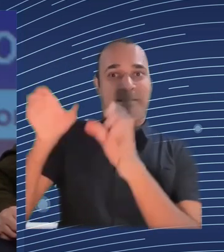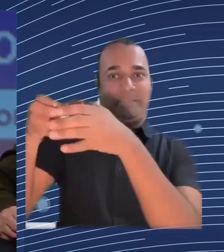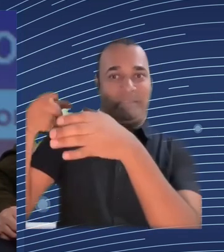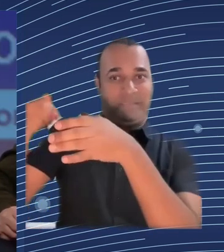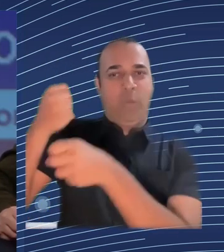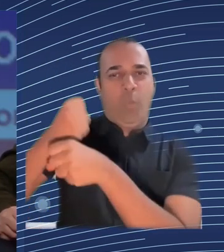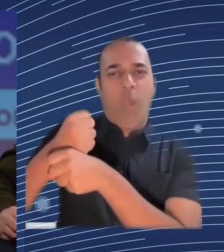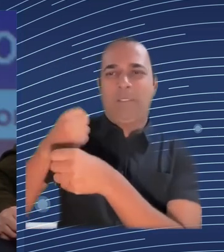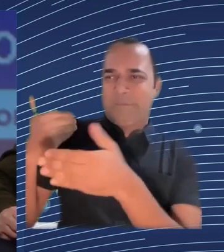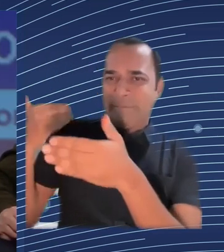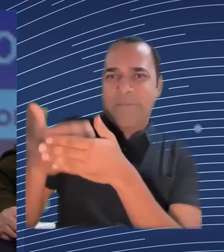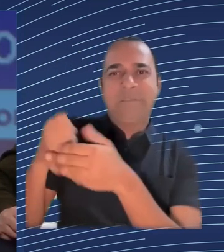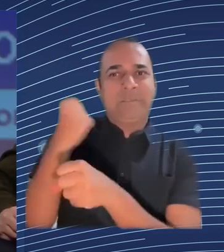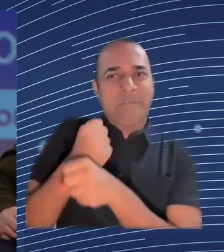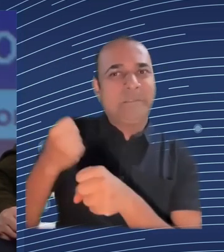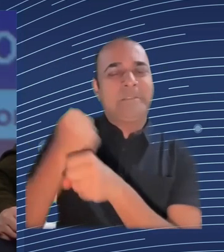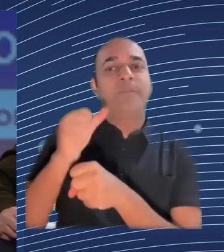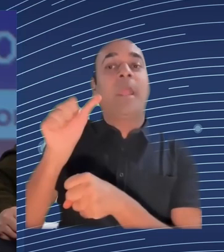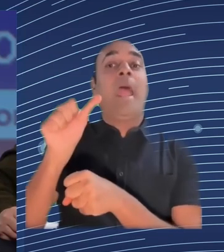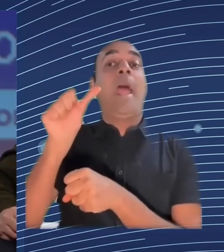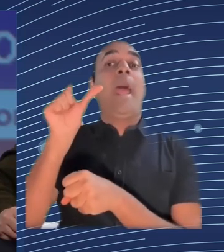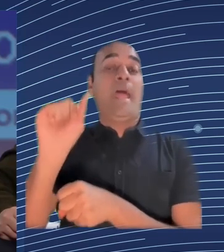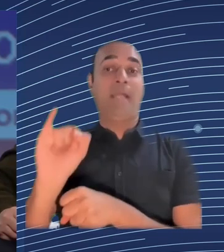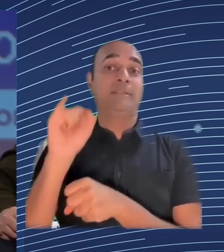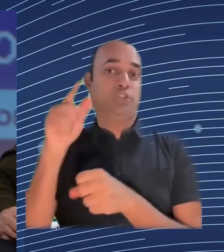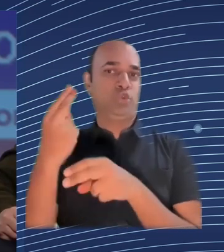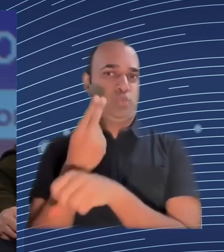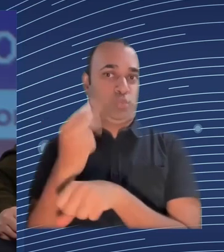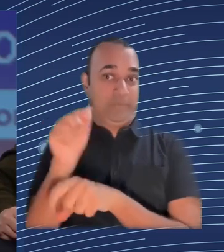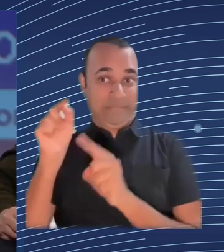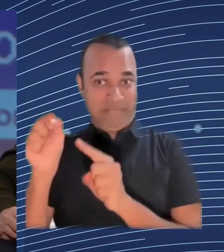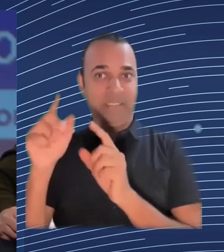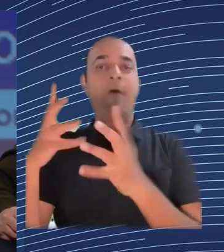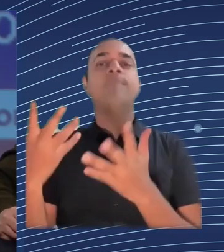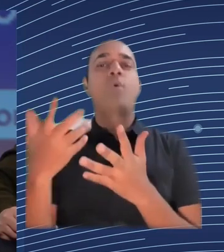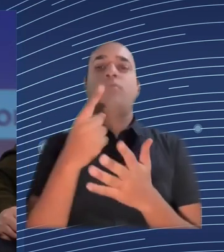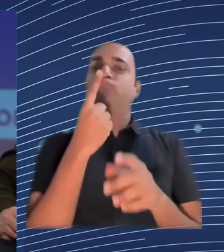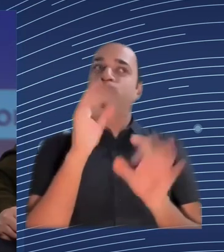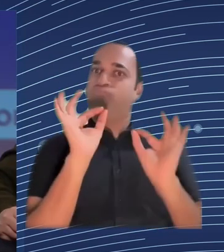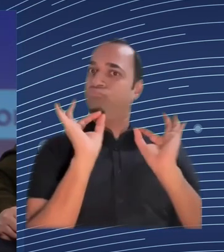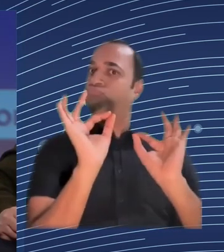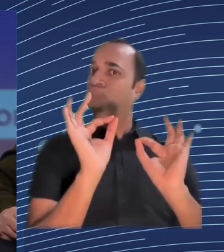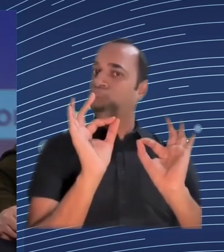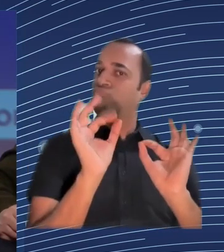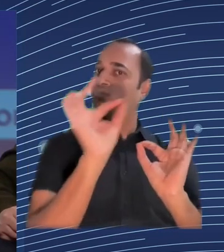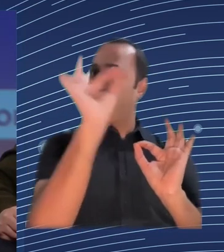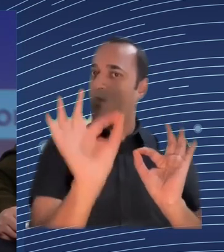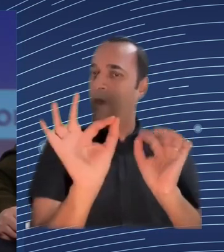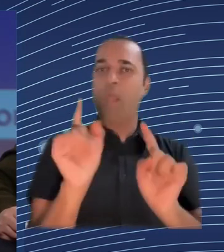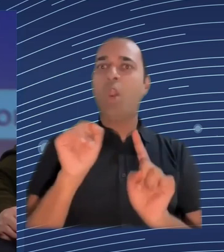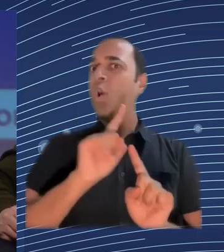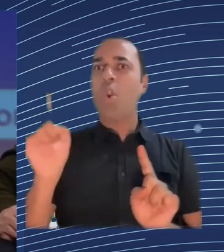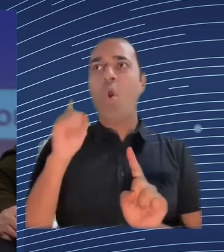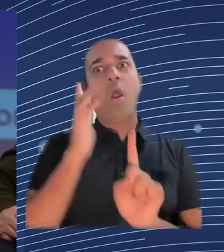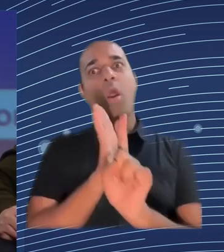AI capabilities into the hands of the people doing the work because our view is that it's easier to teach someone in payroll